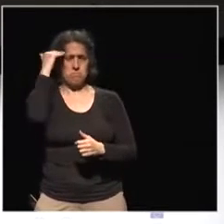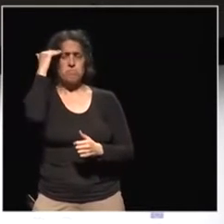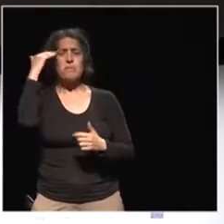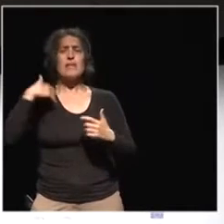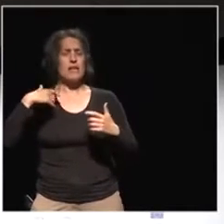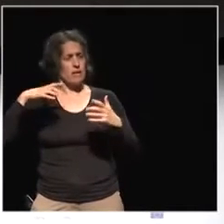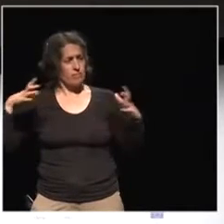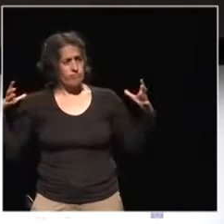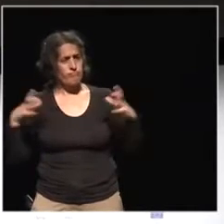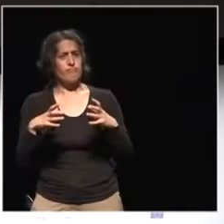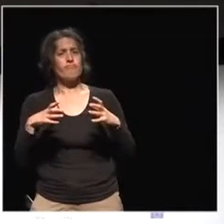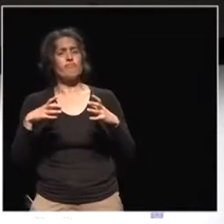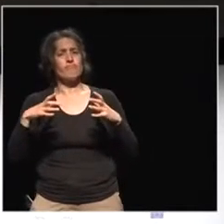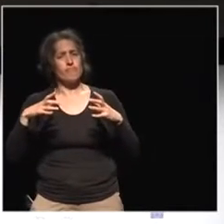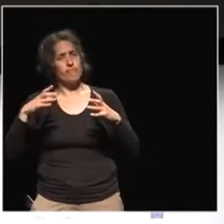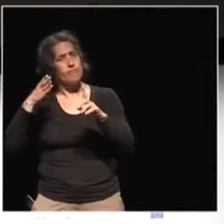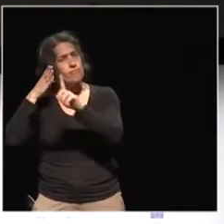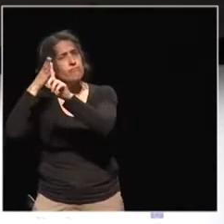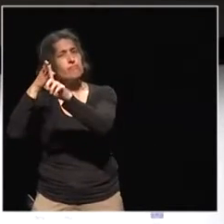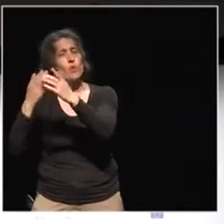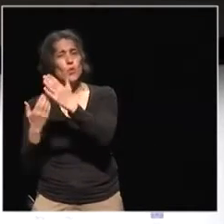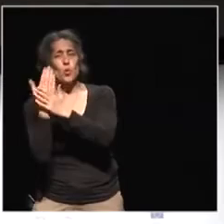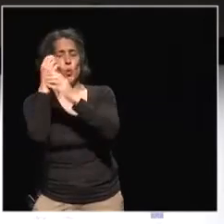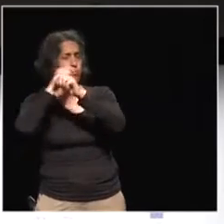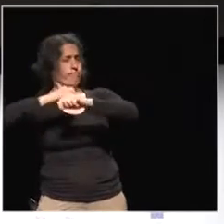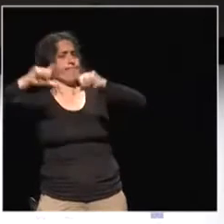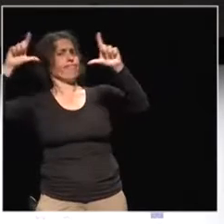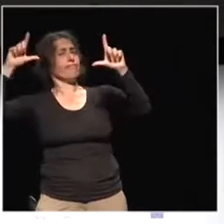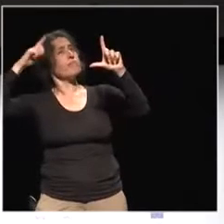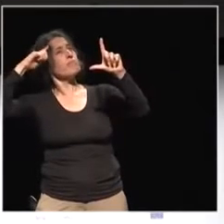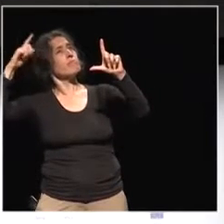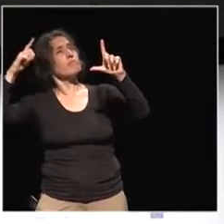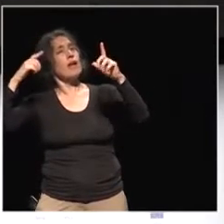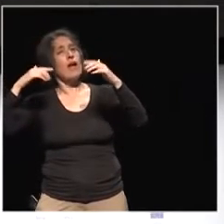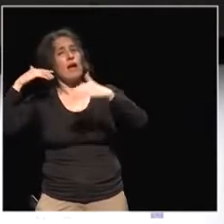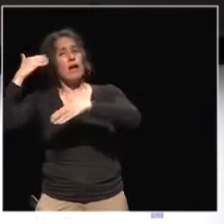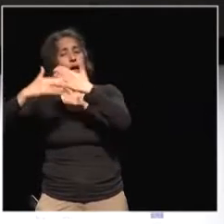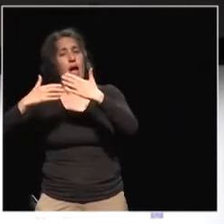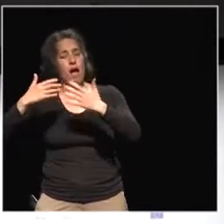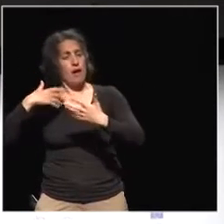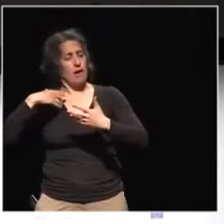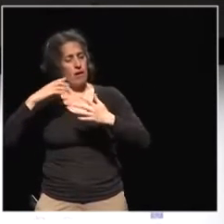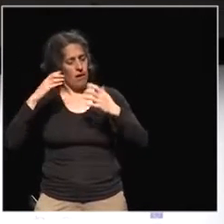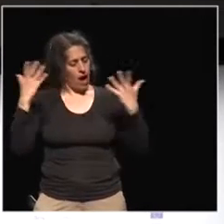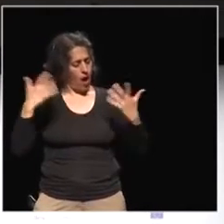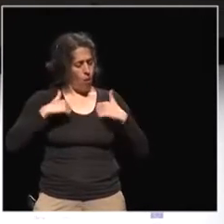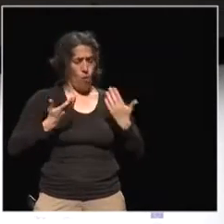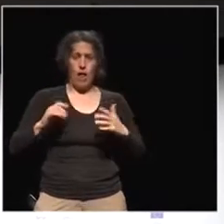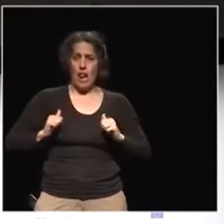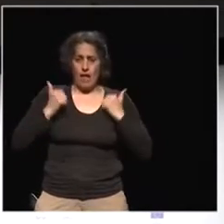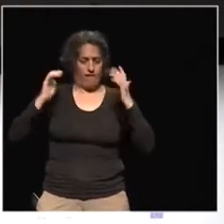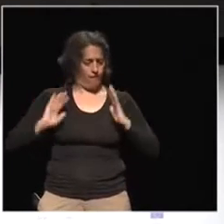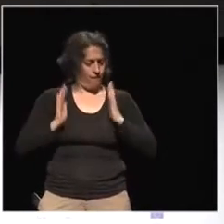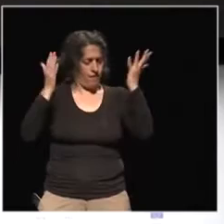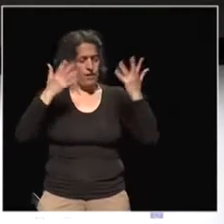another paradigm and reflect on the ground we are standing on, there will all of a